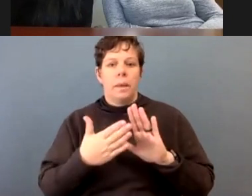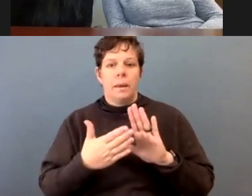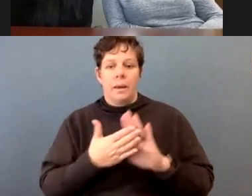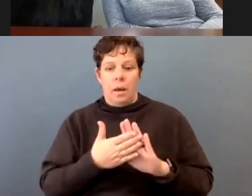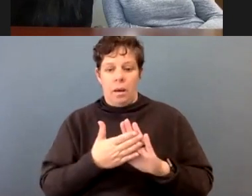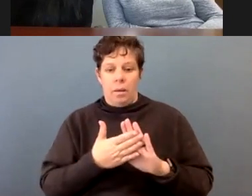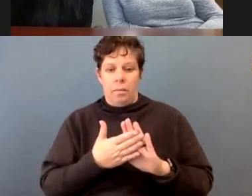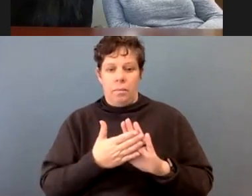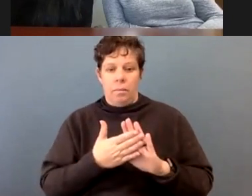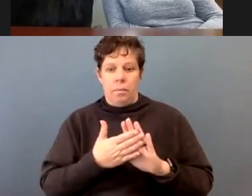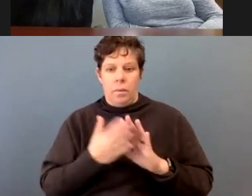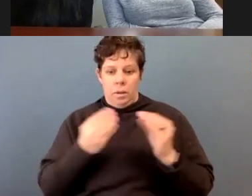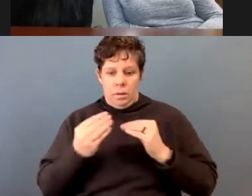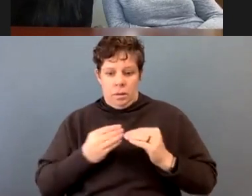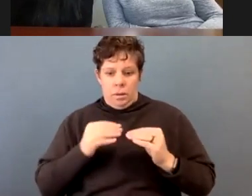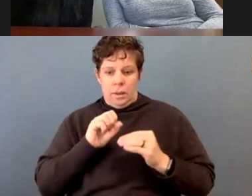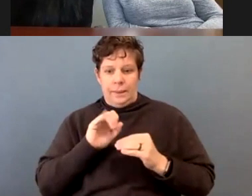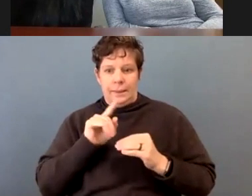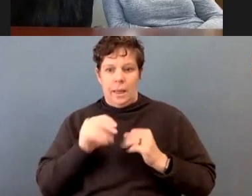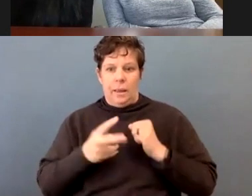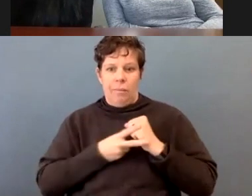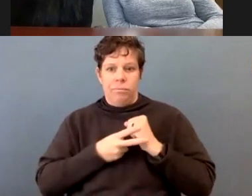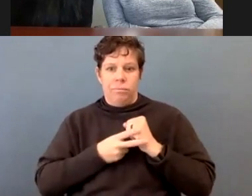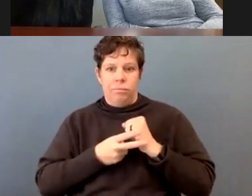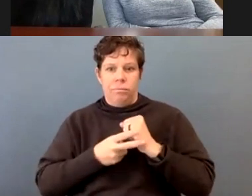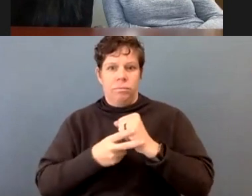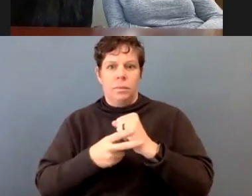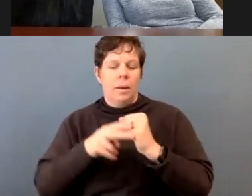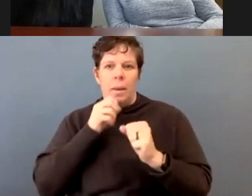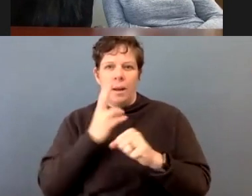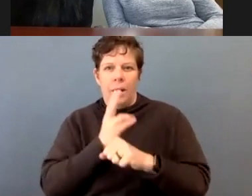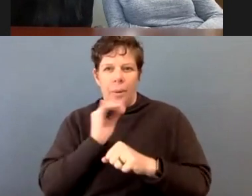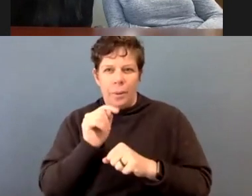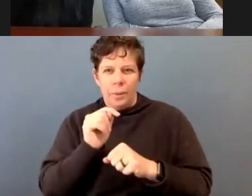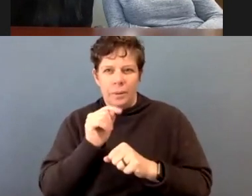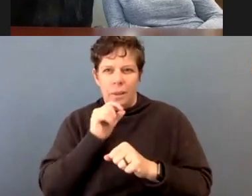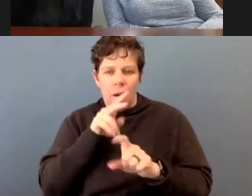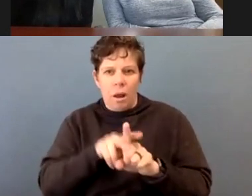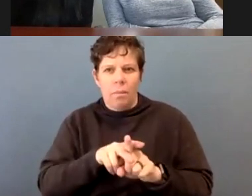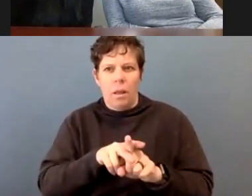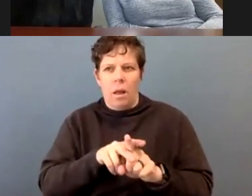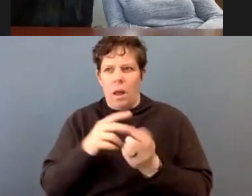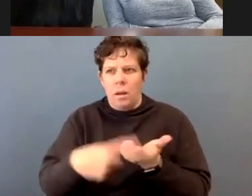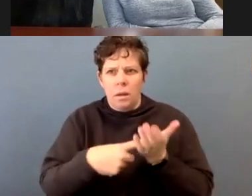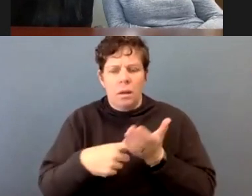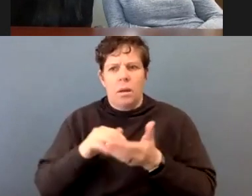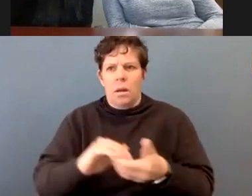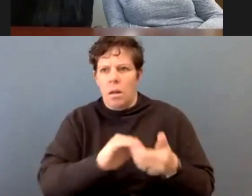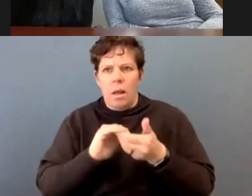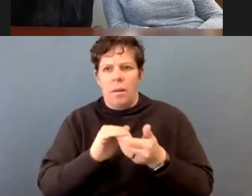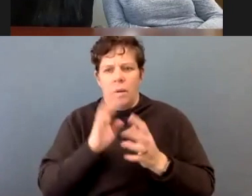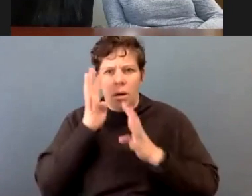to good use, not just